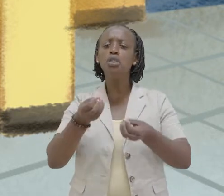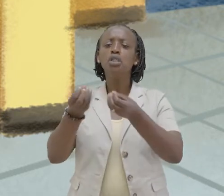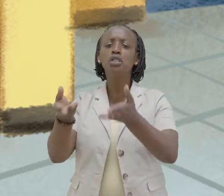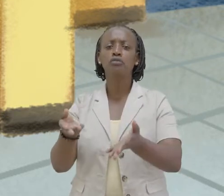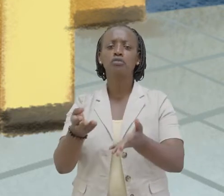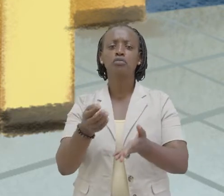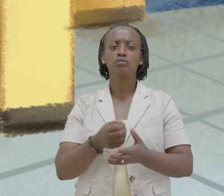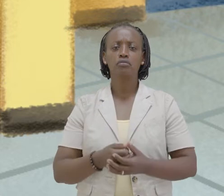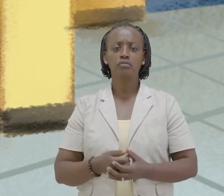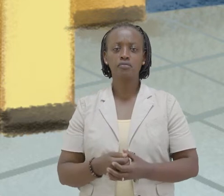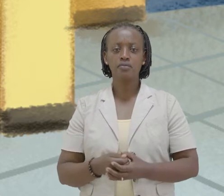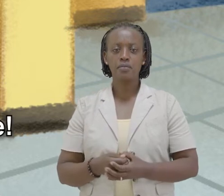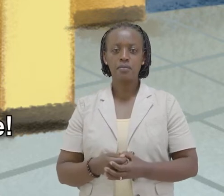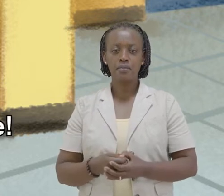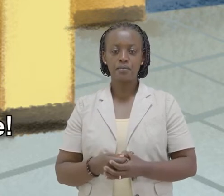to you